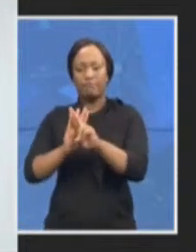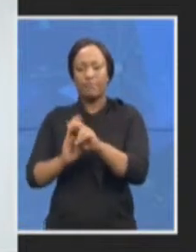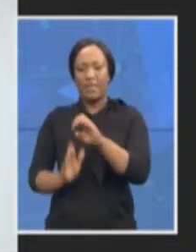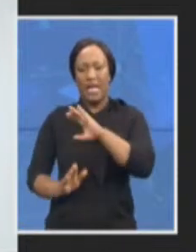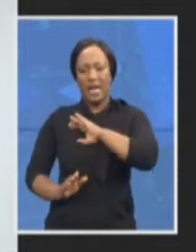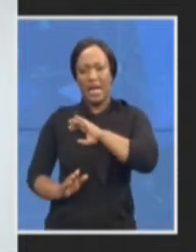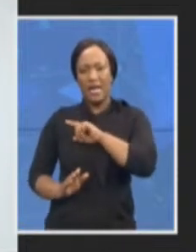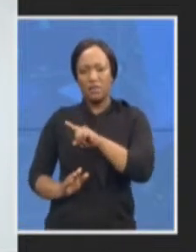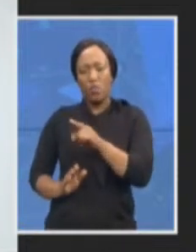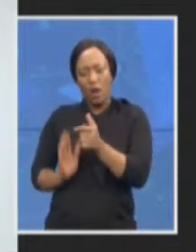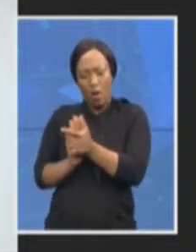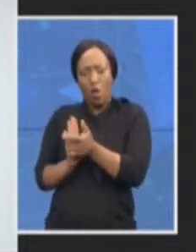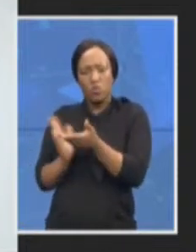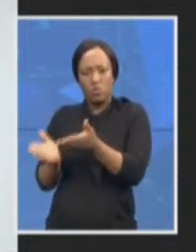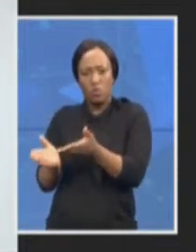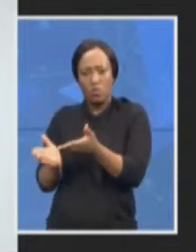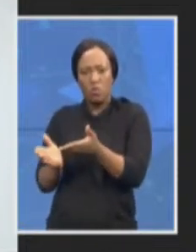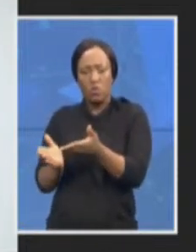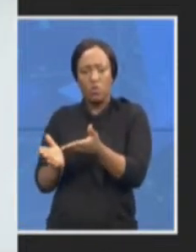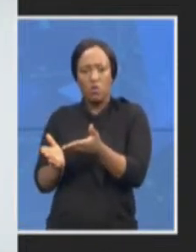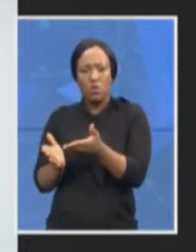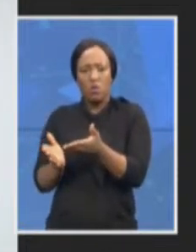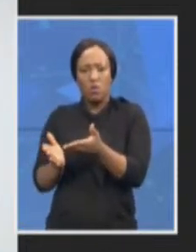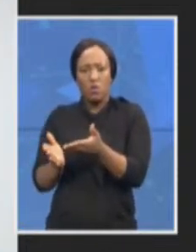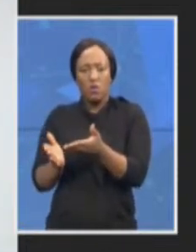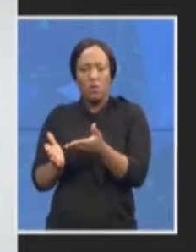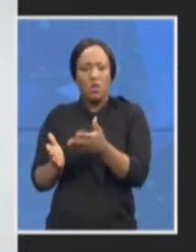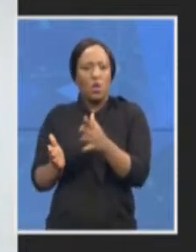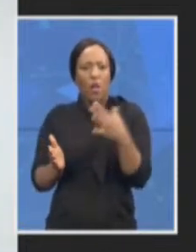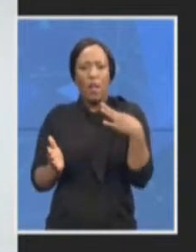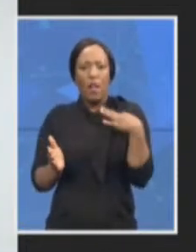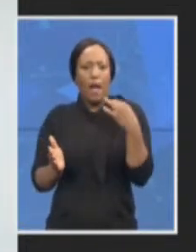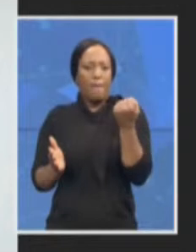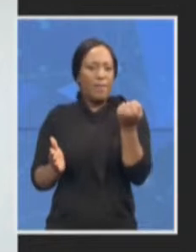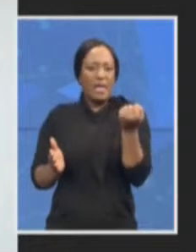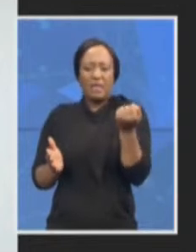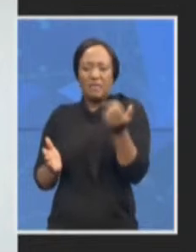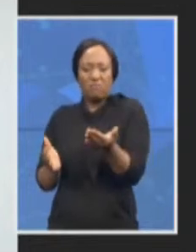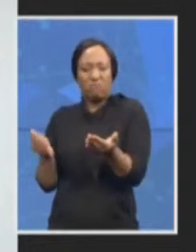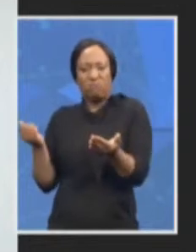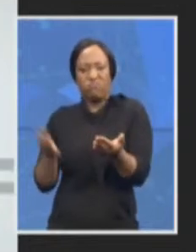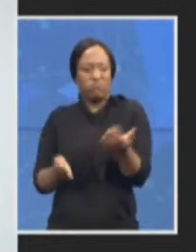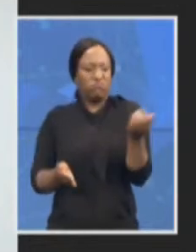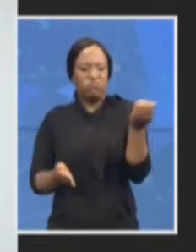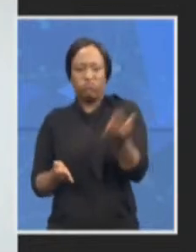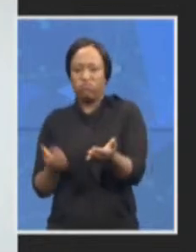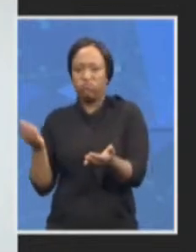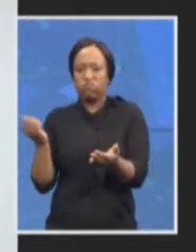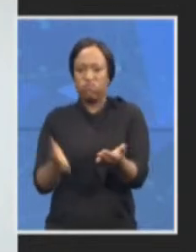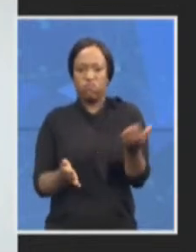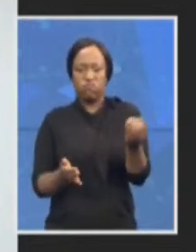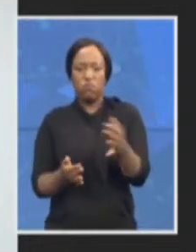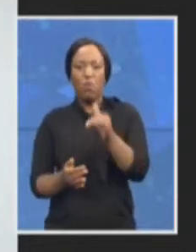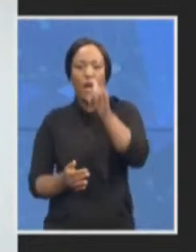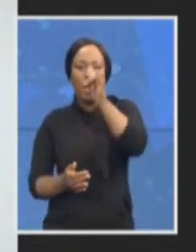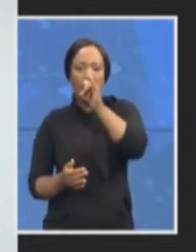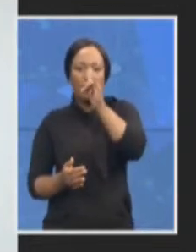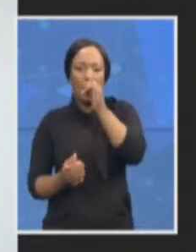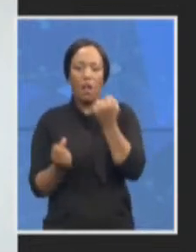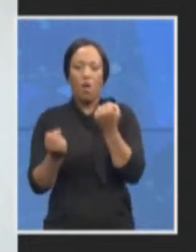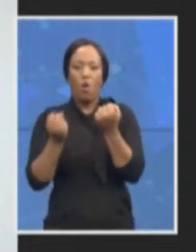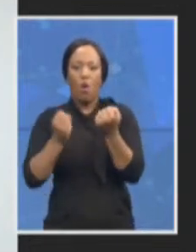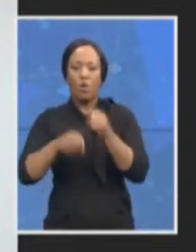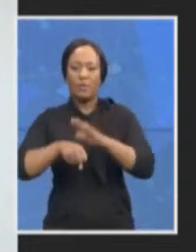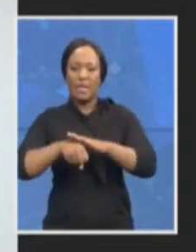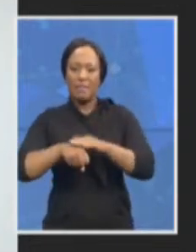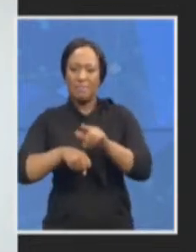various applications during the course of a criminal trial so all these factors impact on our ability to do